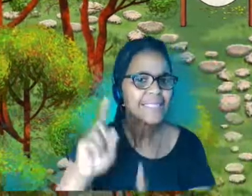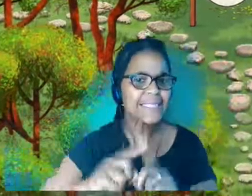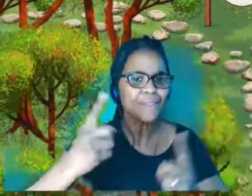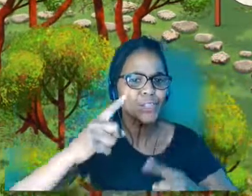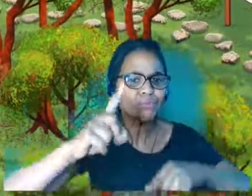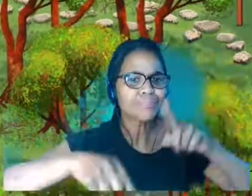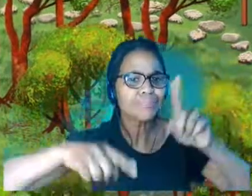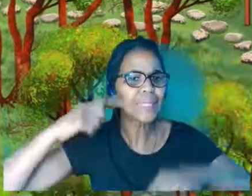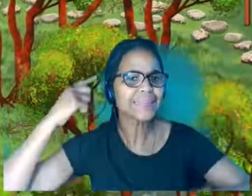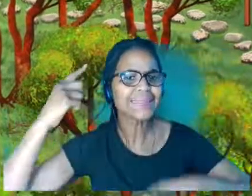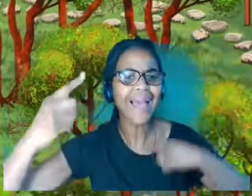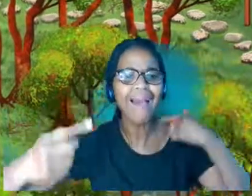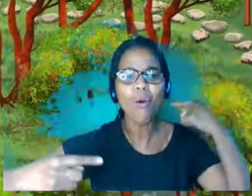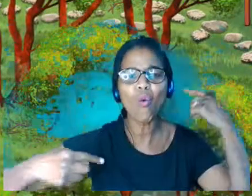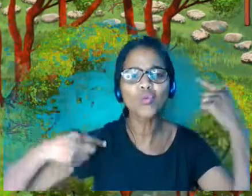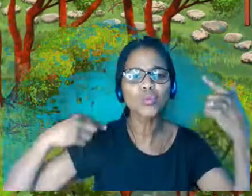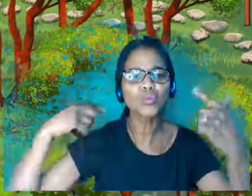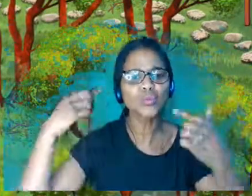sounds, maybe.